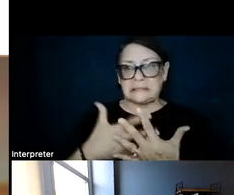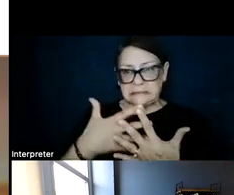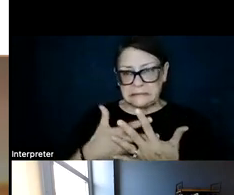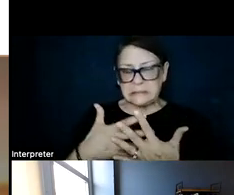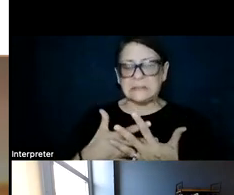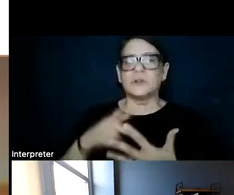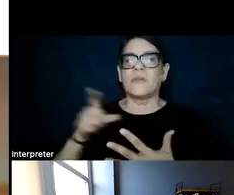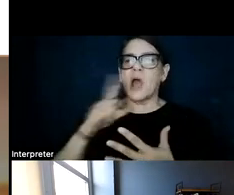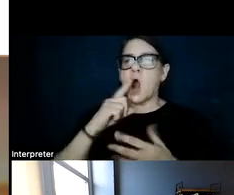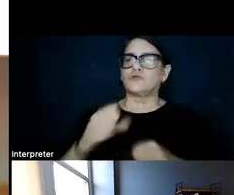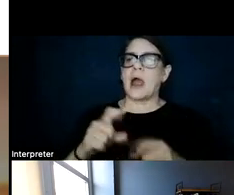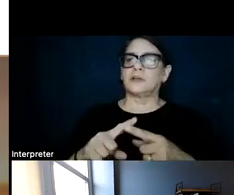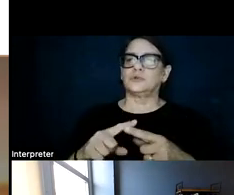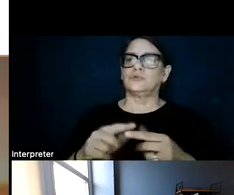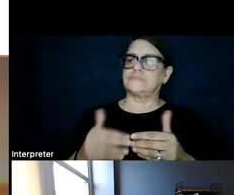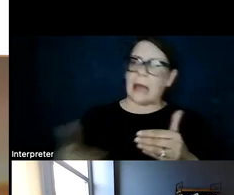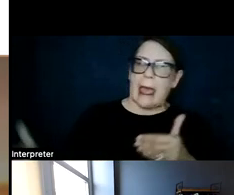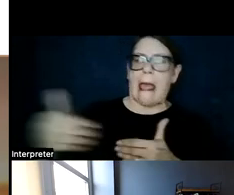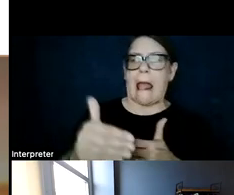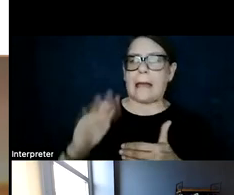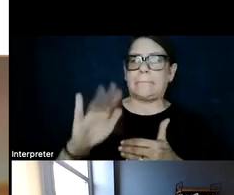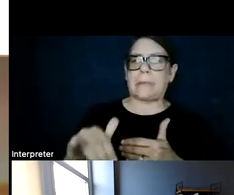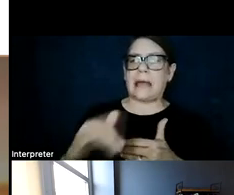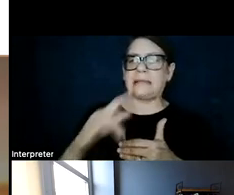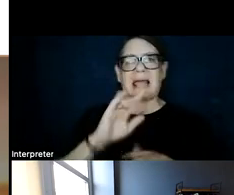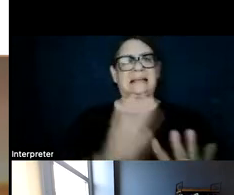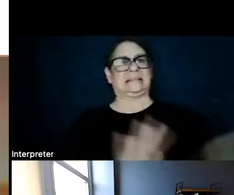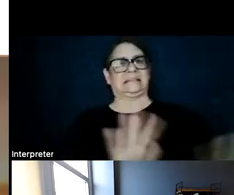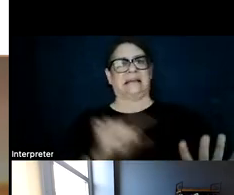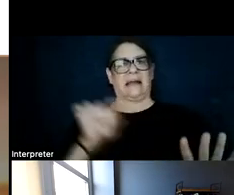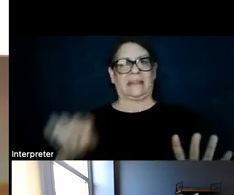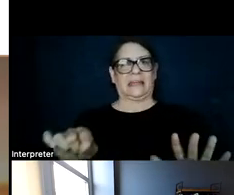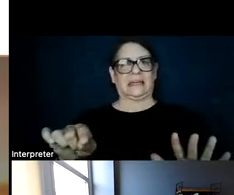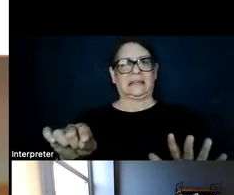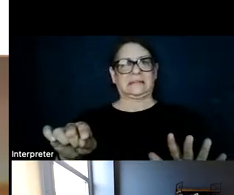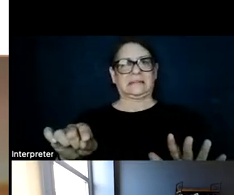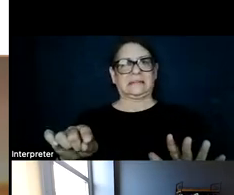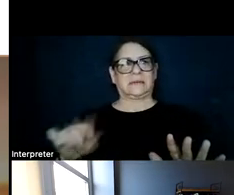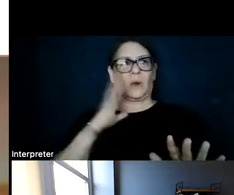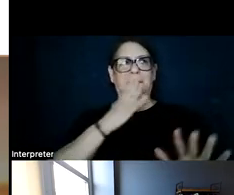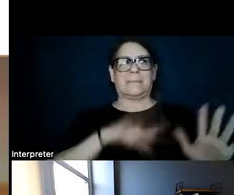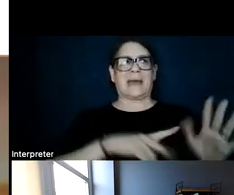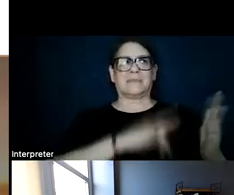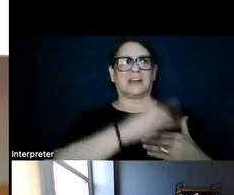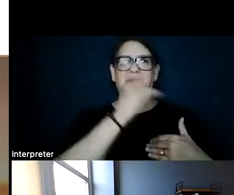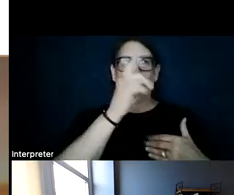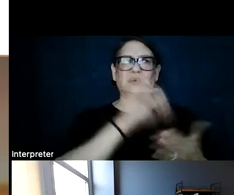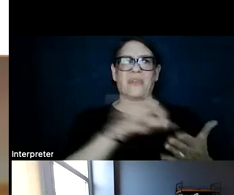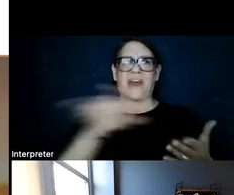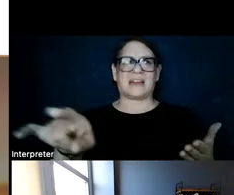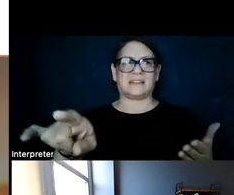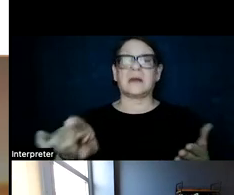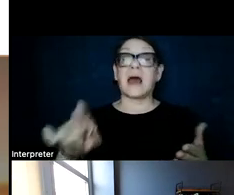get ahead of the curve by basically saying that these are going to be bad projects and you shouldn't go there. And they've actually